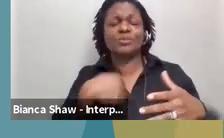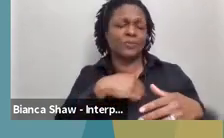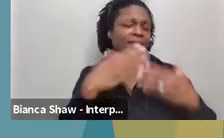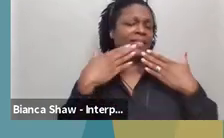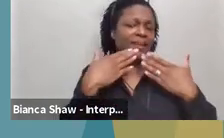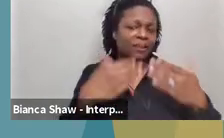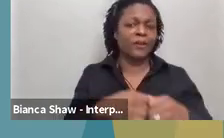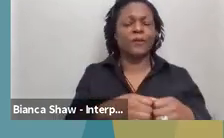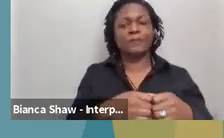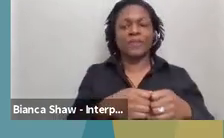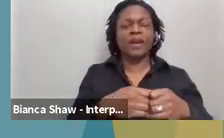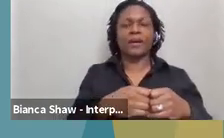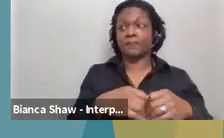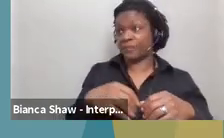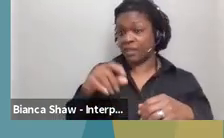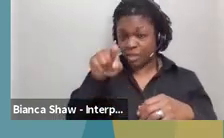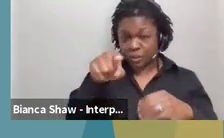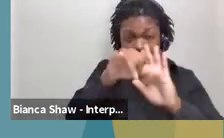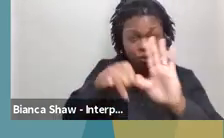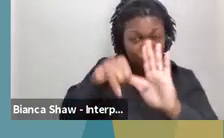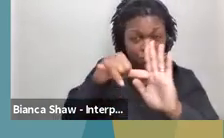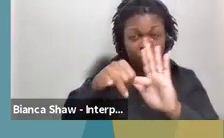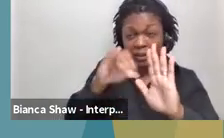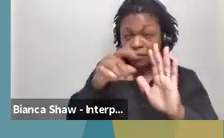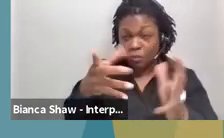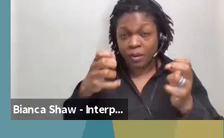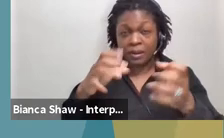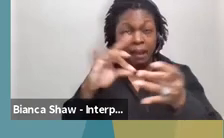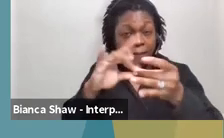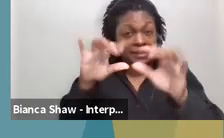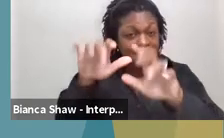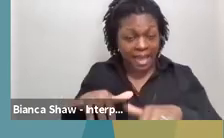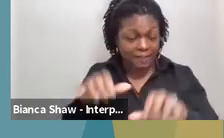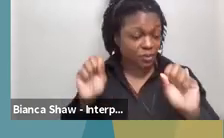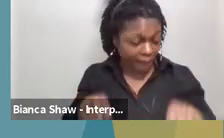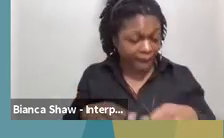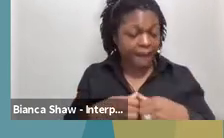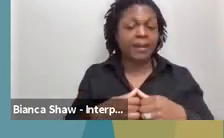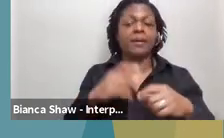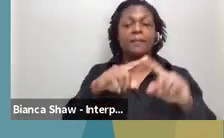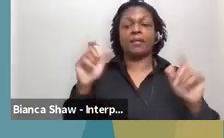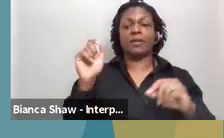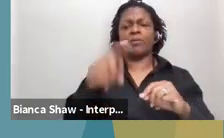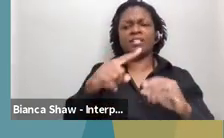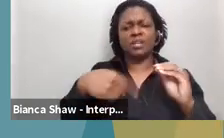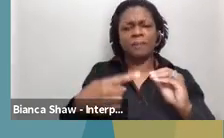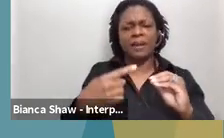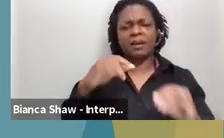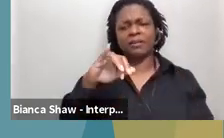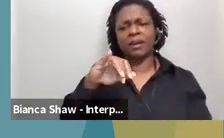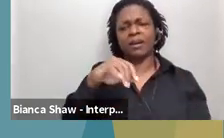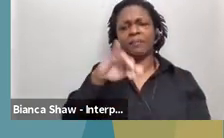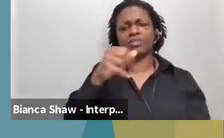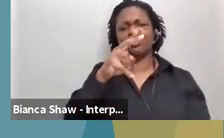quick. Um, and this is from, um, Kathy regarding behavioral health services, um, has